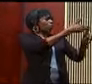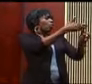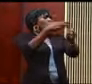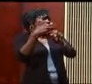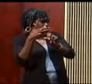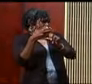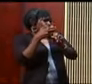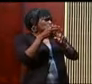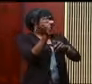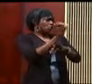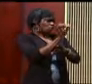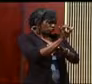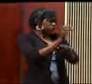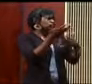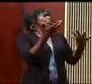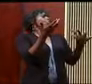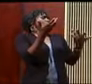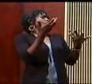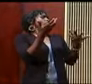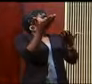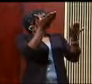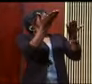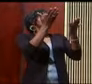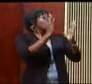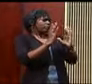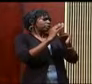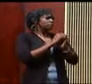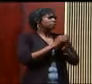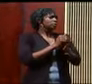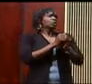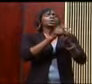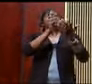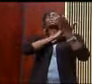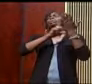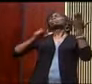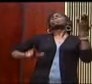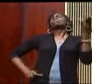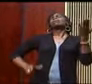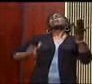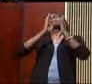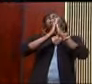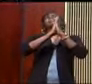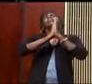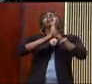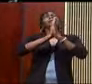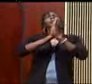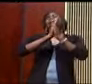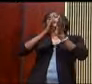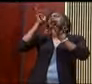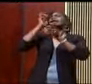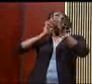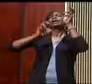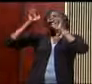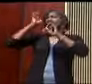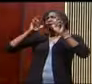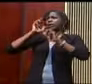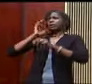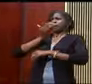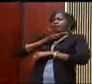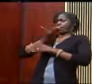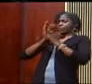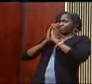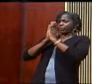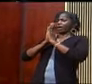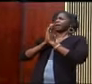power and strong hand are your servants. O Lord, please hear my prayer. Listen to the prayers of those